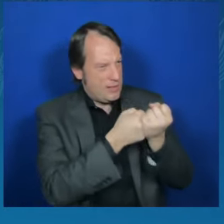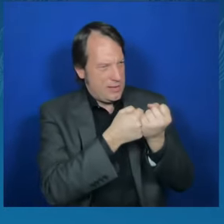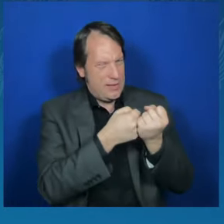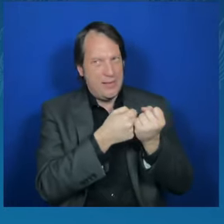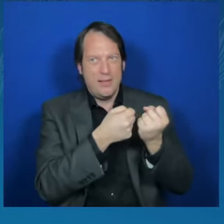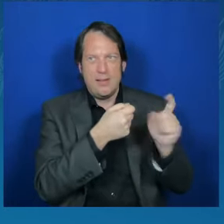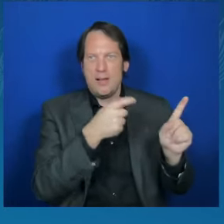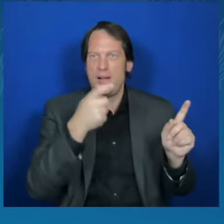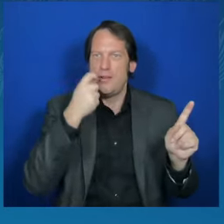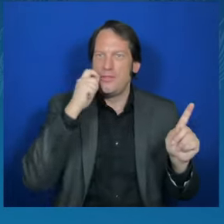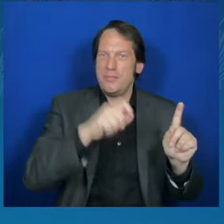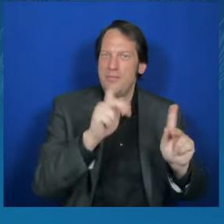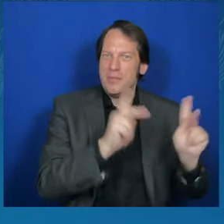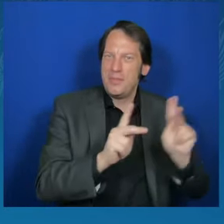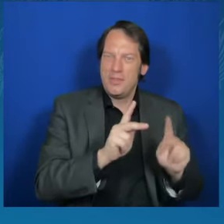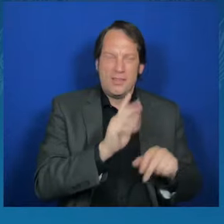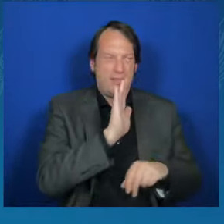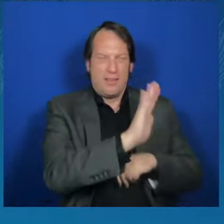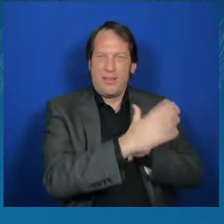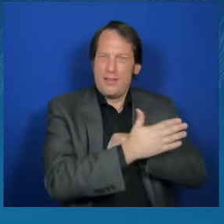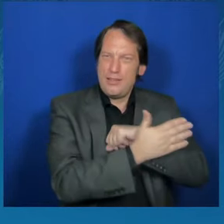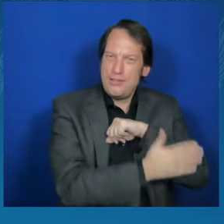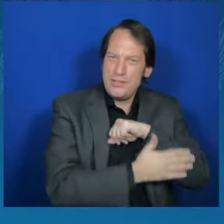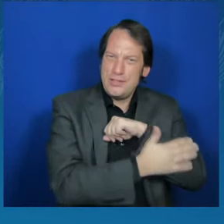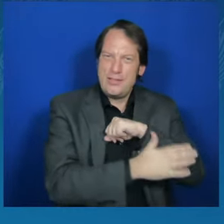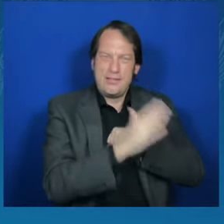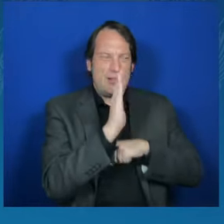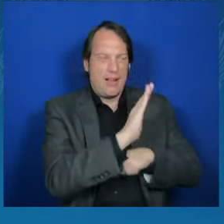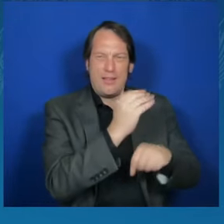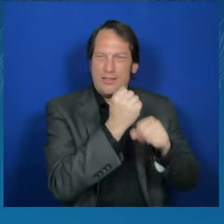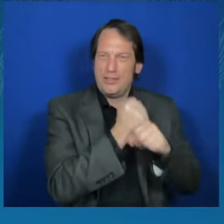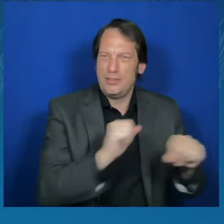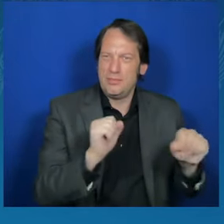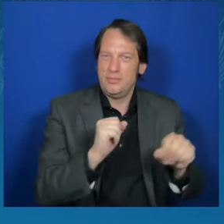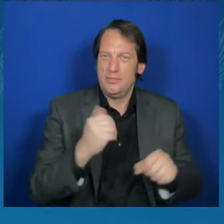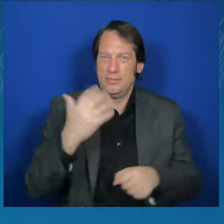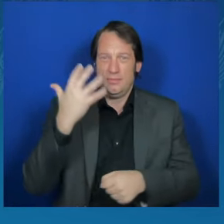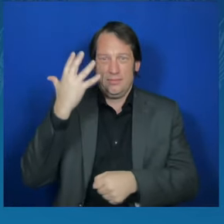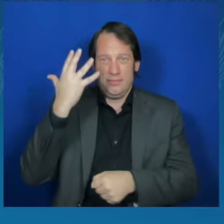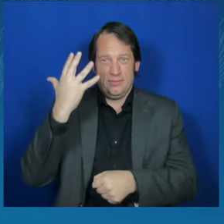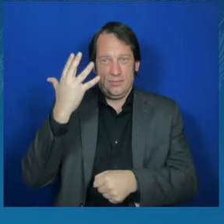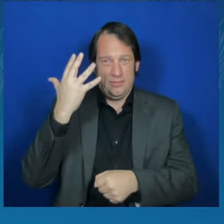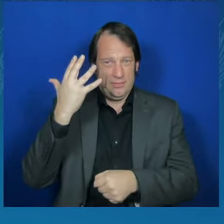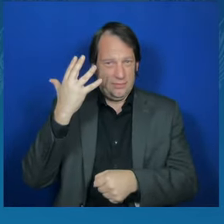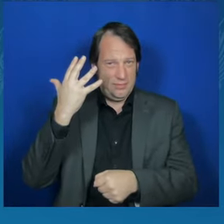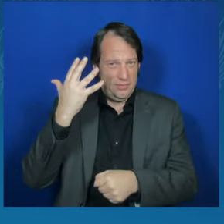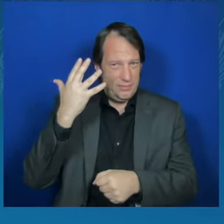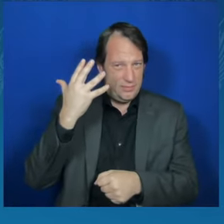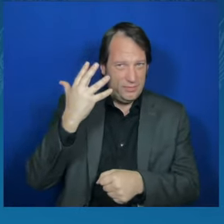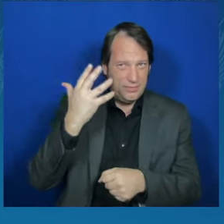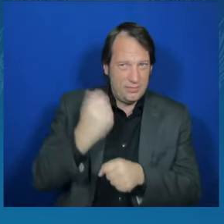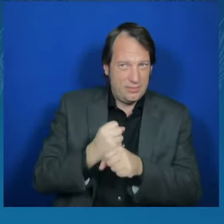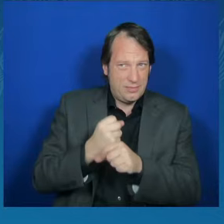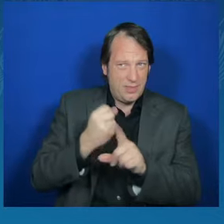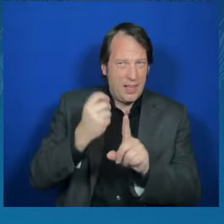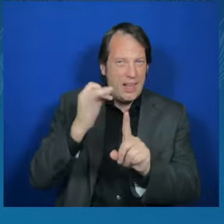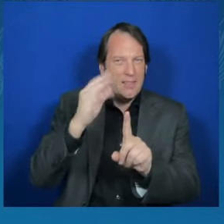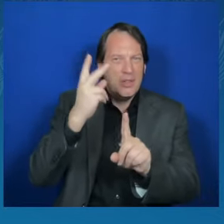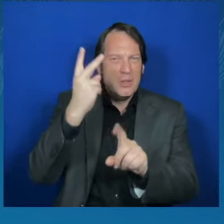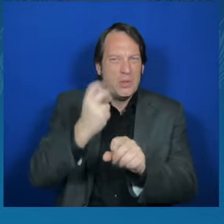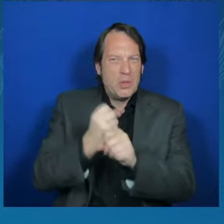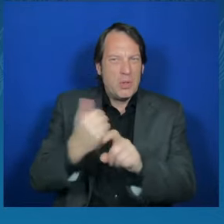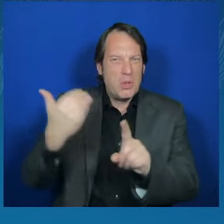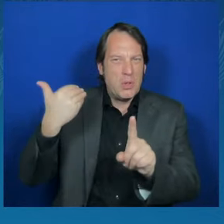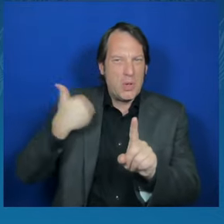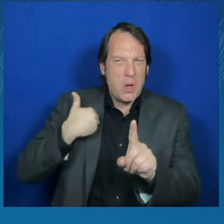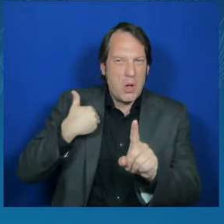Five years, five, two years ago when I was here, it was to foreshadow the Russian playbook for the world and to outline the